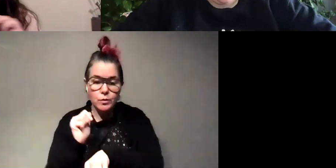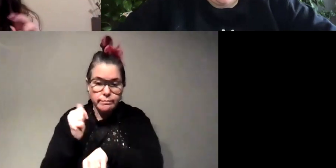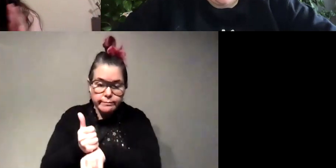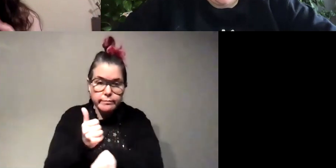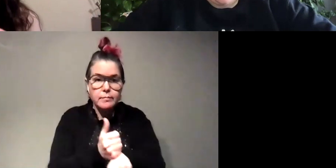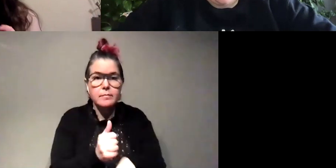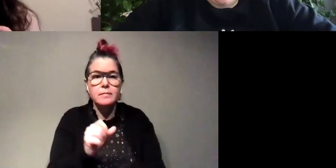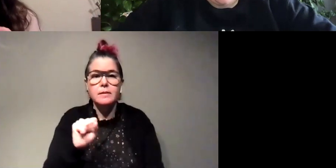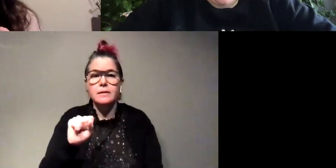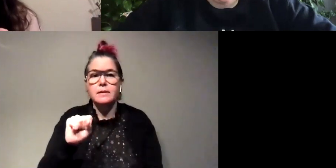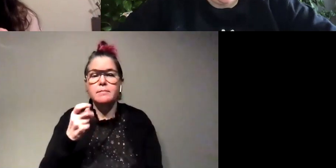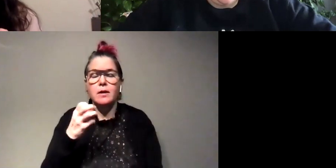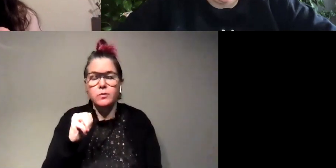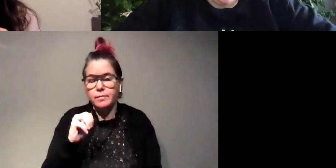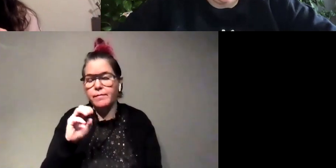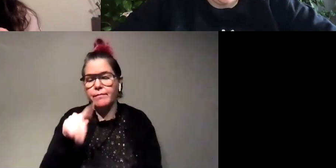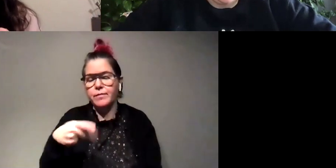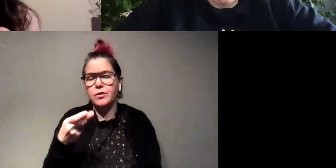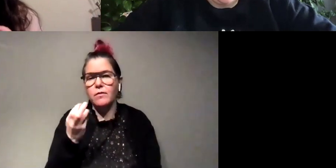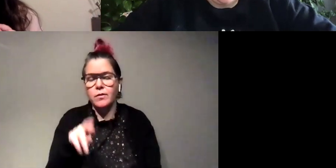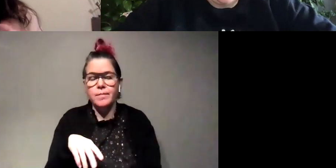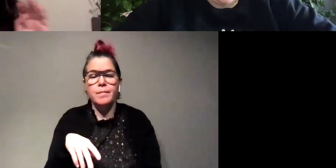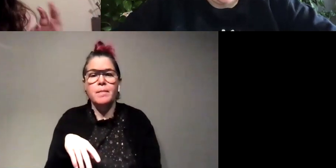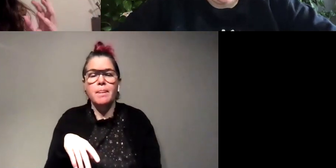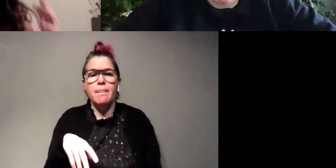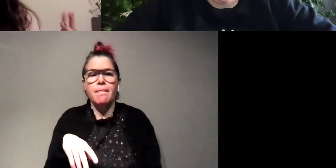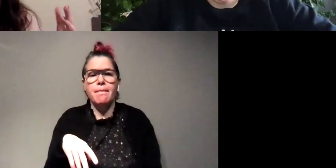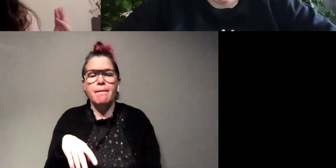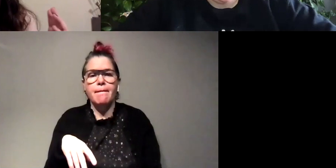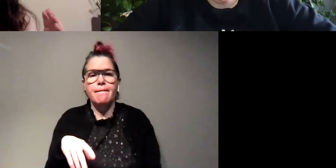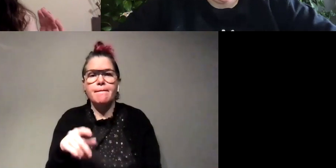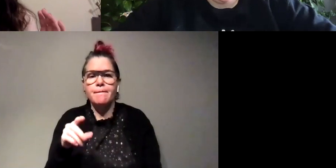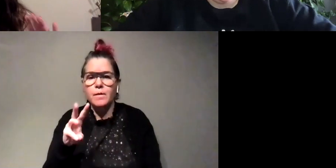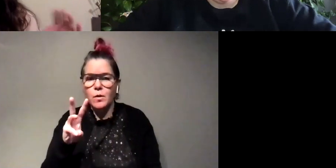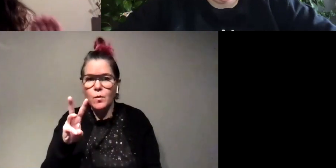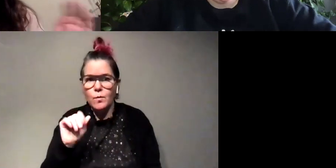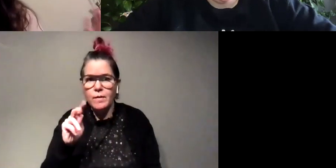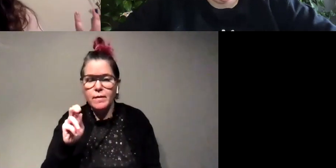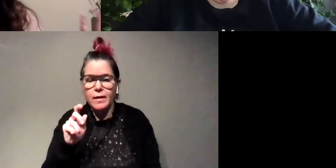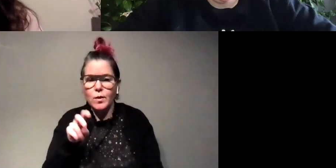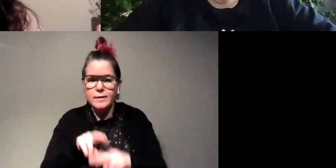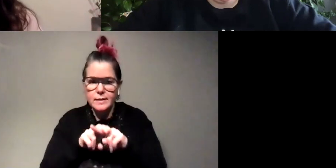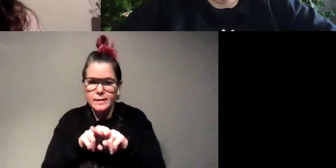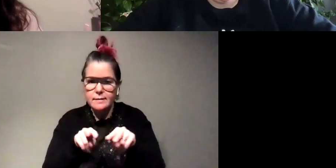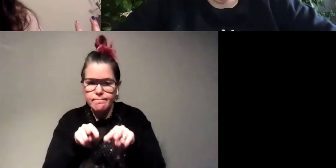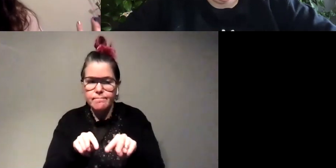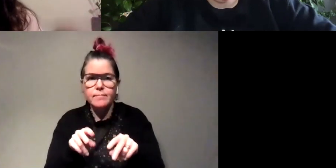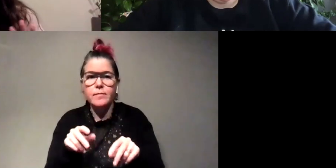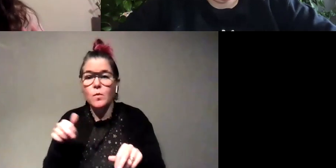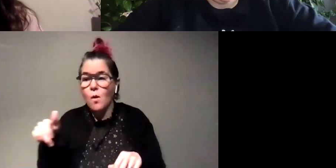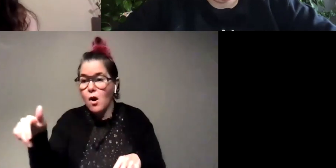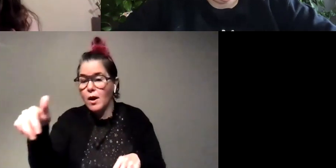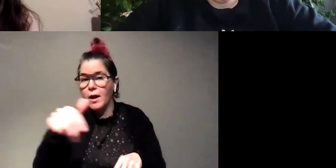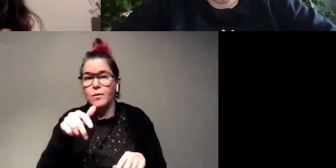spectrophotometer that measures the wavelength um and one of us will kind of sit there all night and then we just walk out in the woods